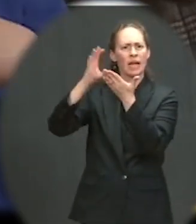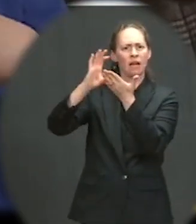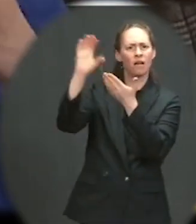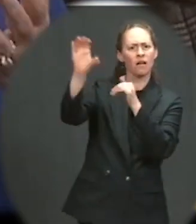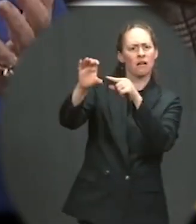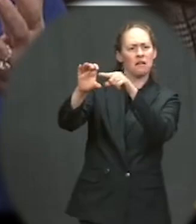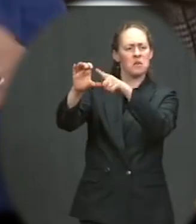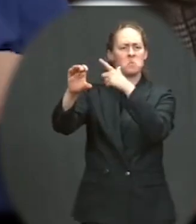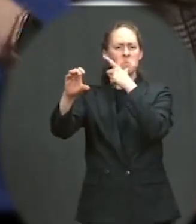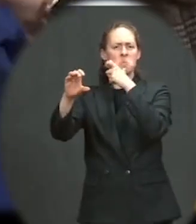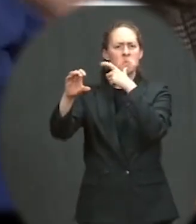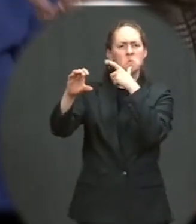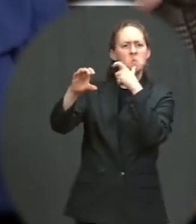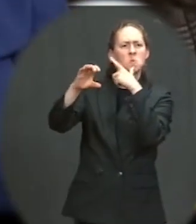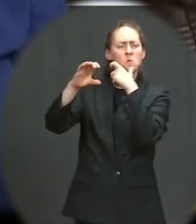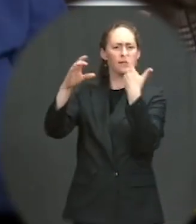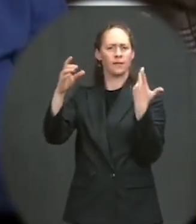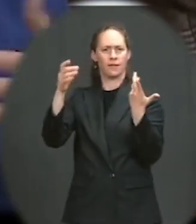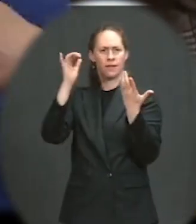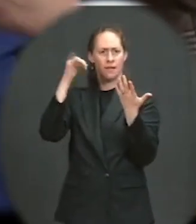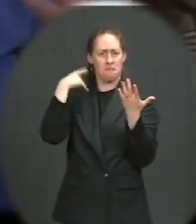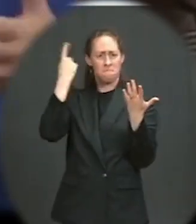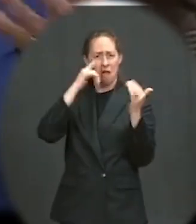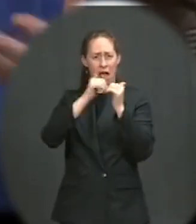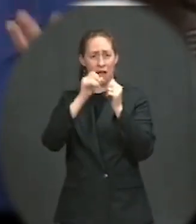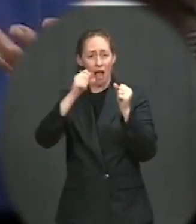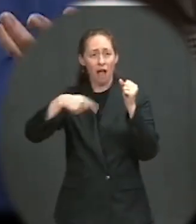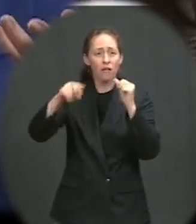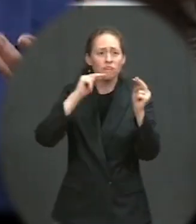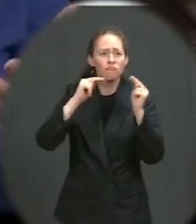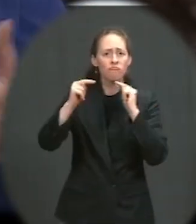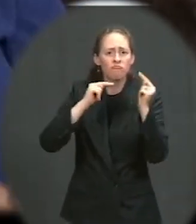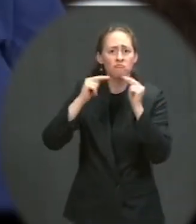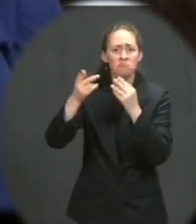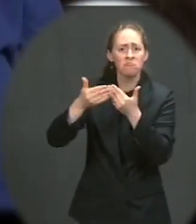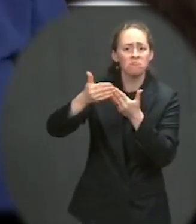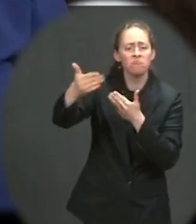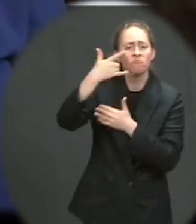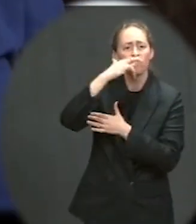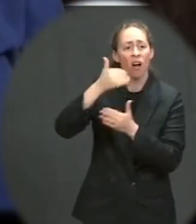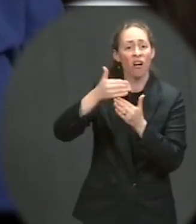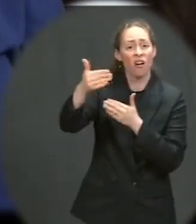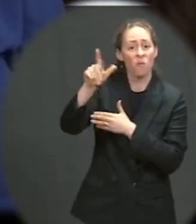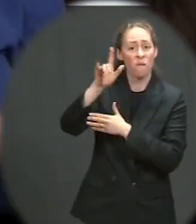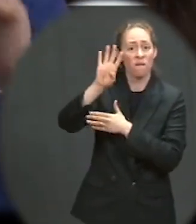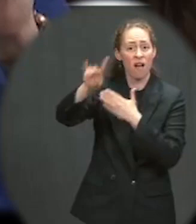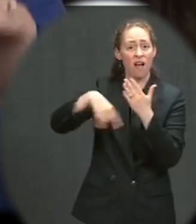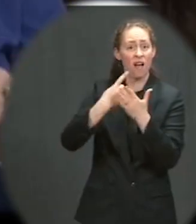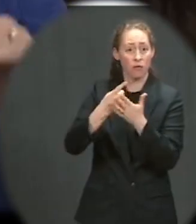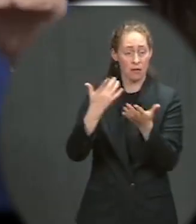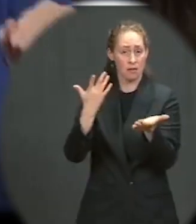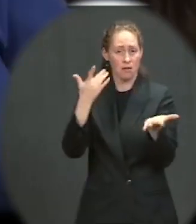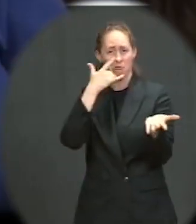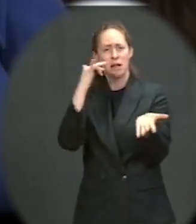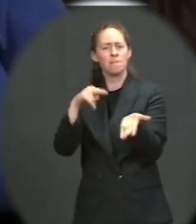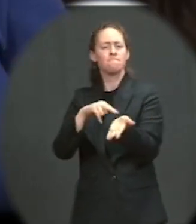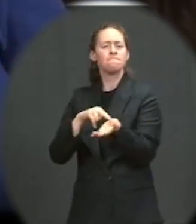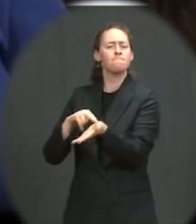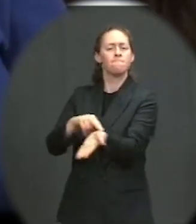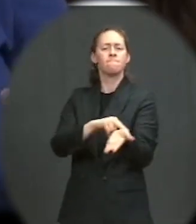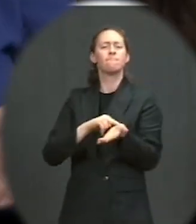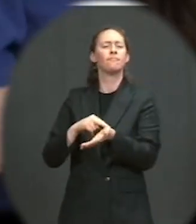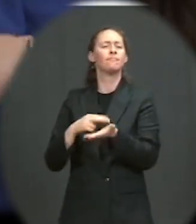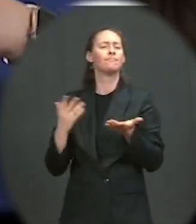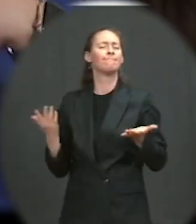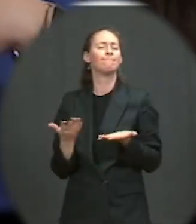some kind of a development within the next 24 hours? Would you agree with that sense of the timing? And is there anything new that the White House has